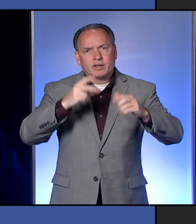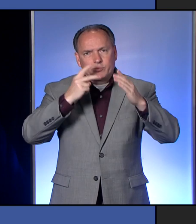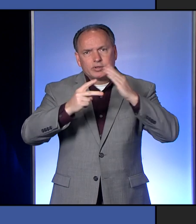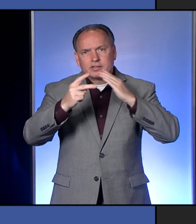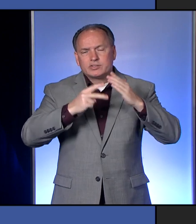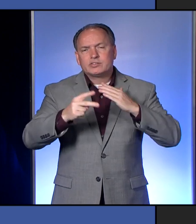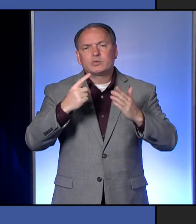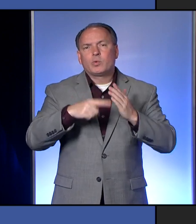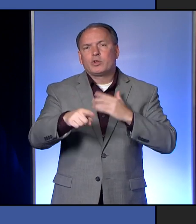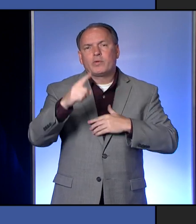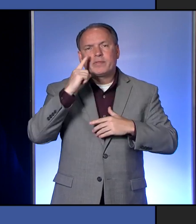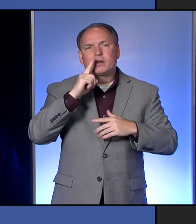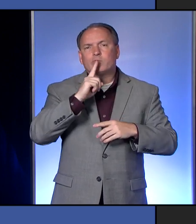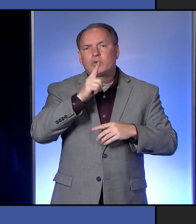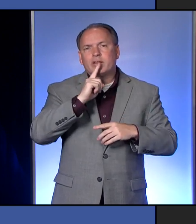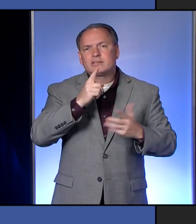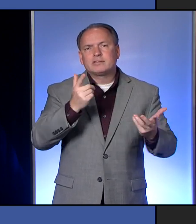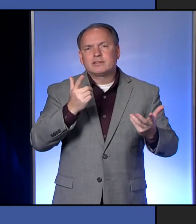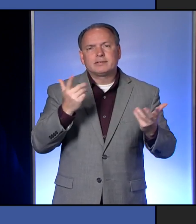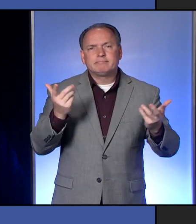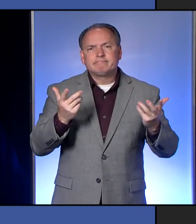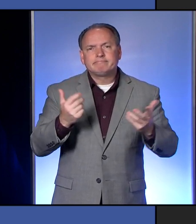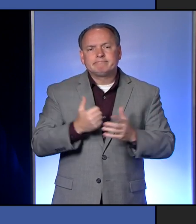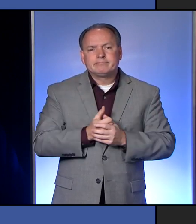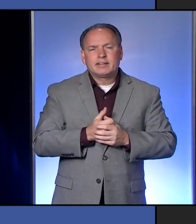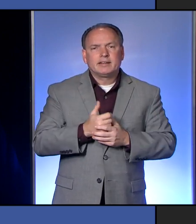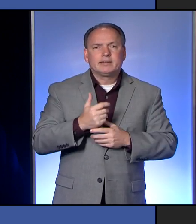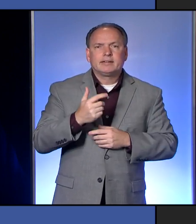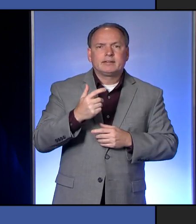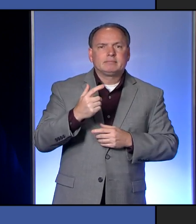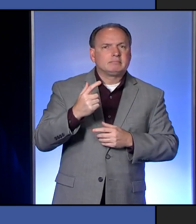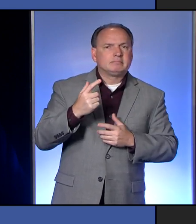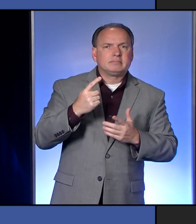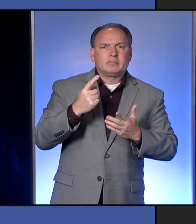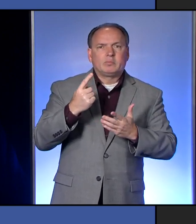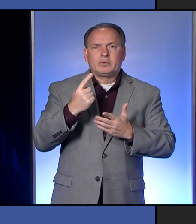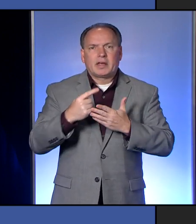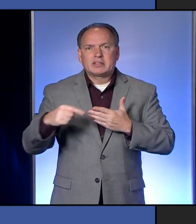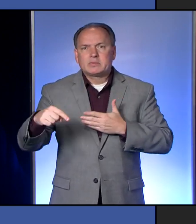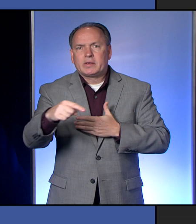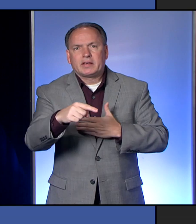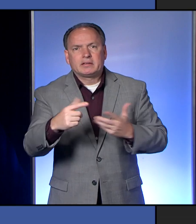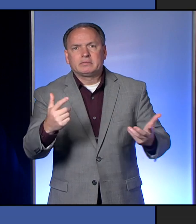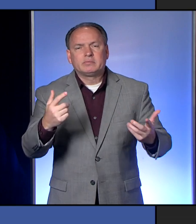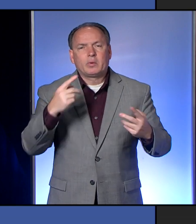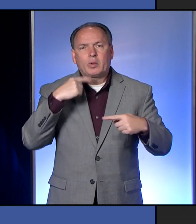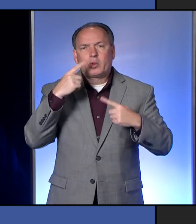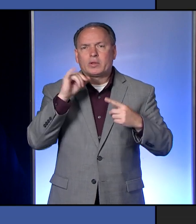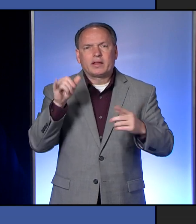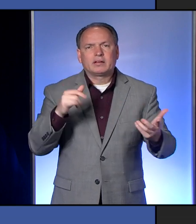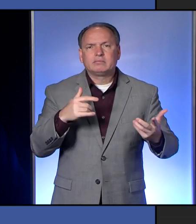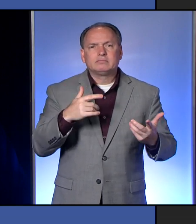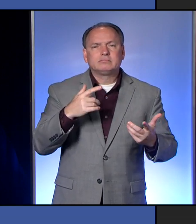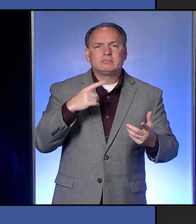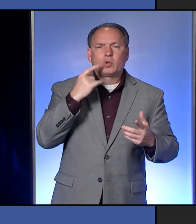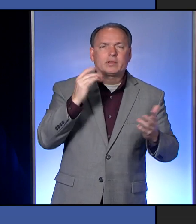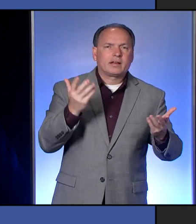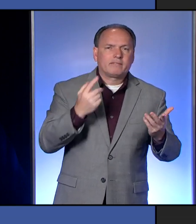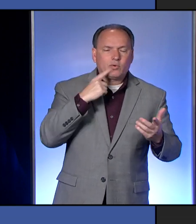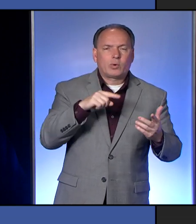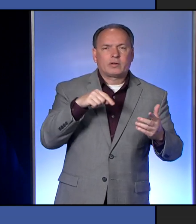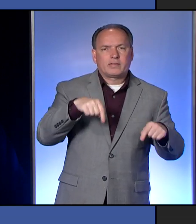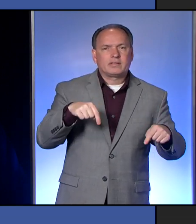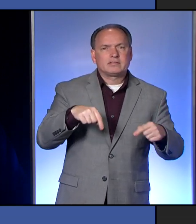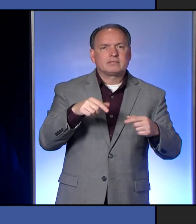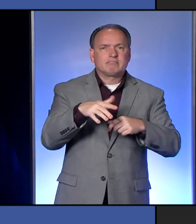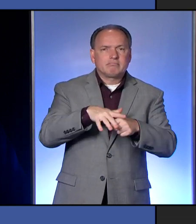What do you think realistically five to seven, maybe 10 days will look like here? What's the next handful of days realistically looking like potentially